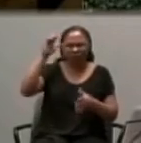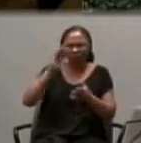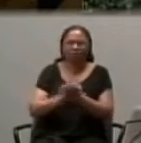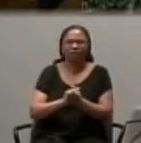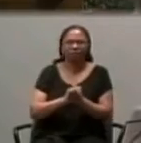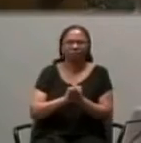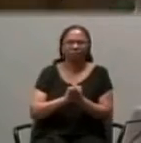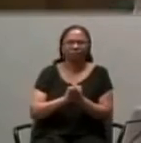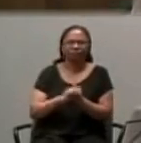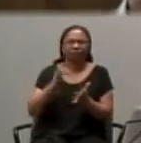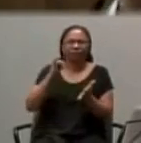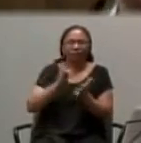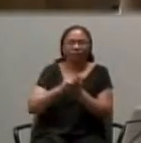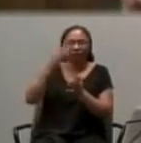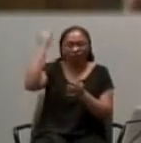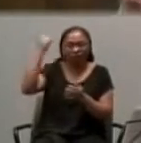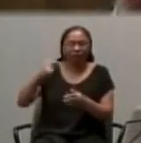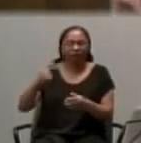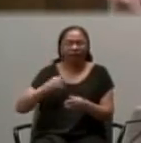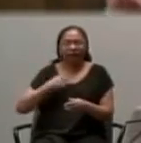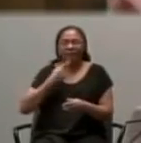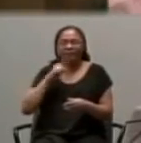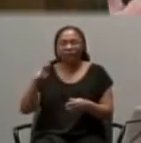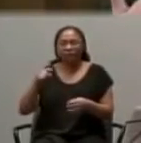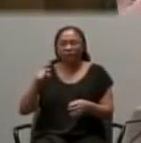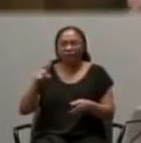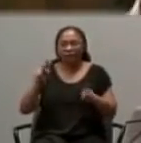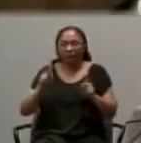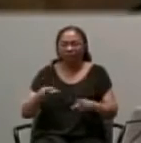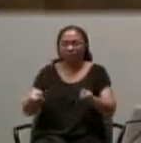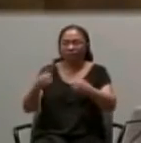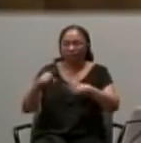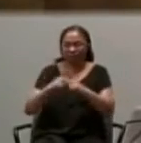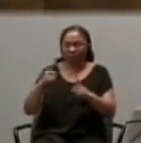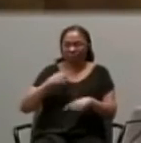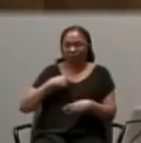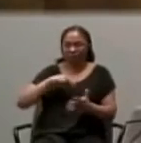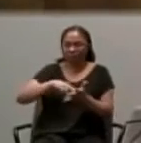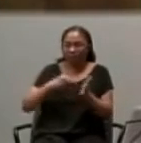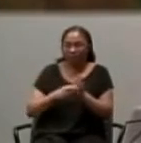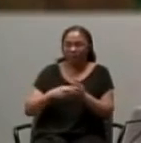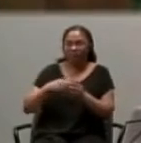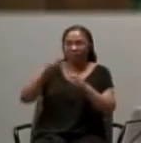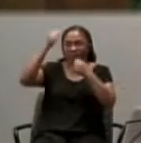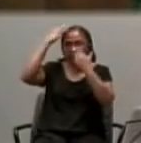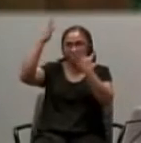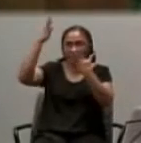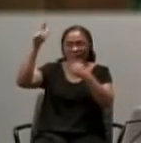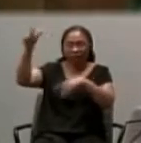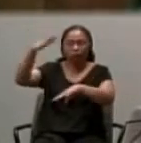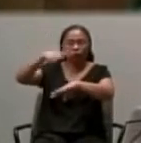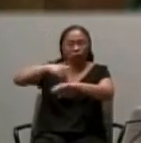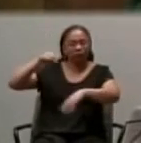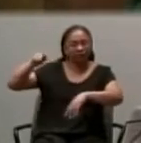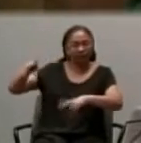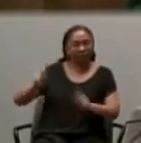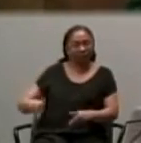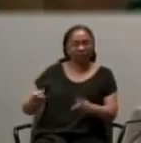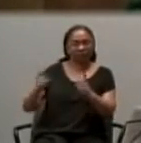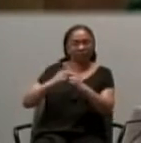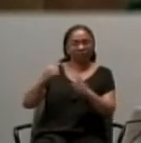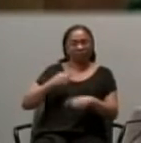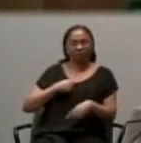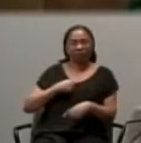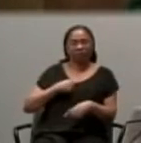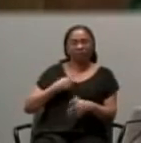That is why I told you that no one can come to me unless the father allows him. And then he turns to his beloved disciples, his 12